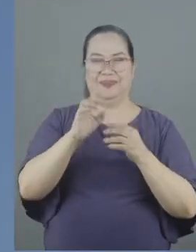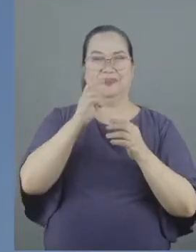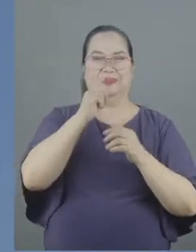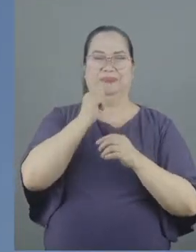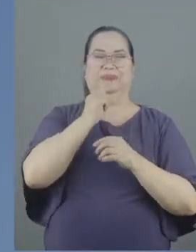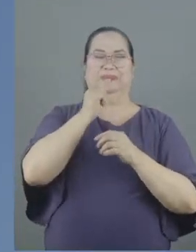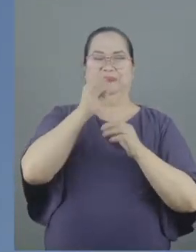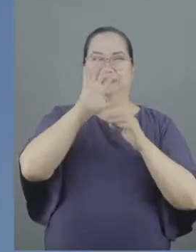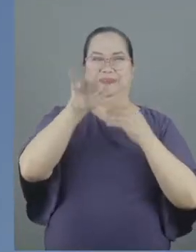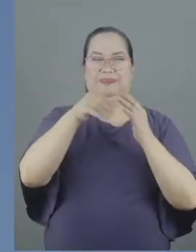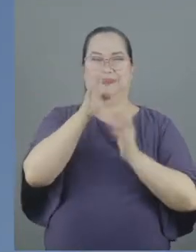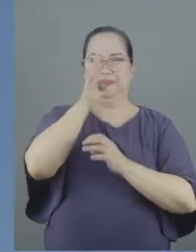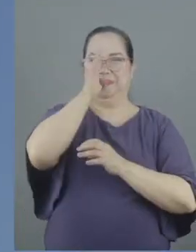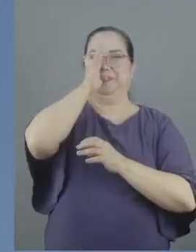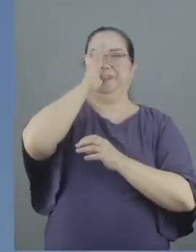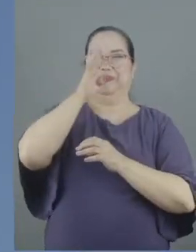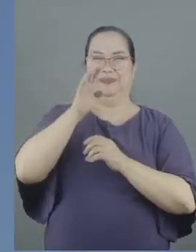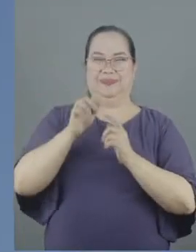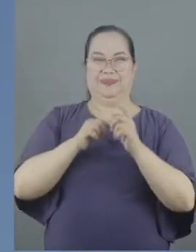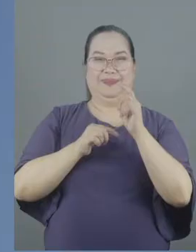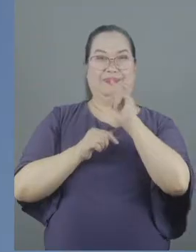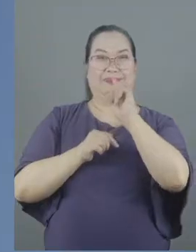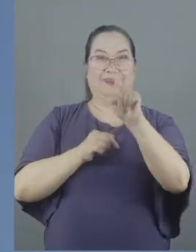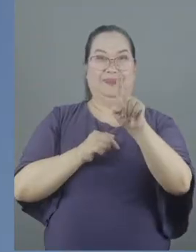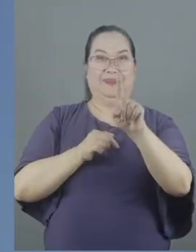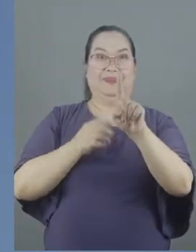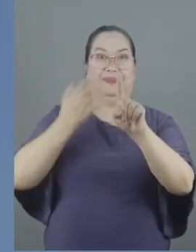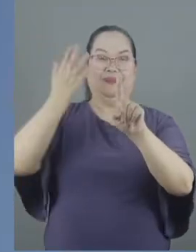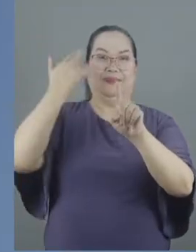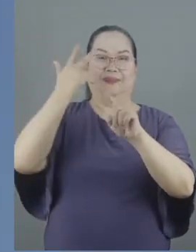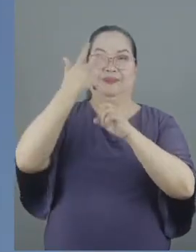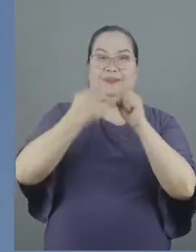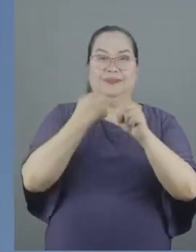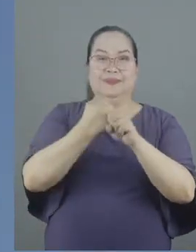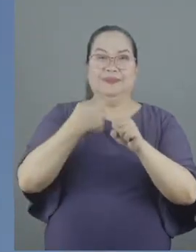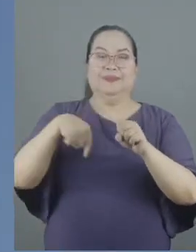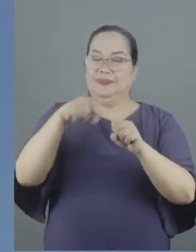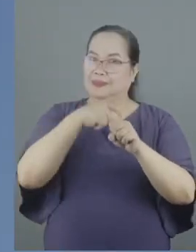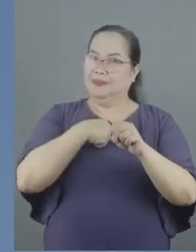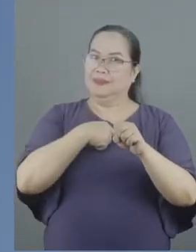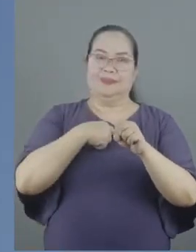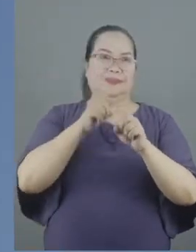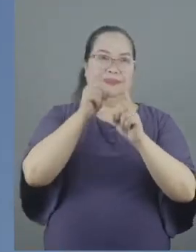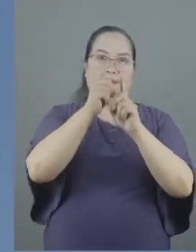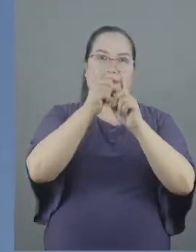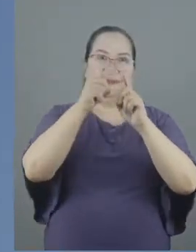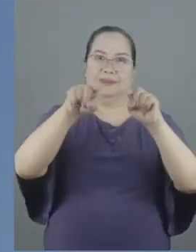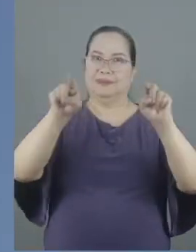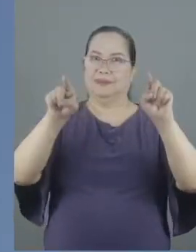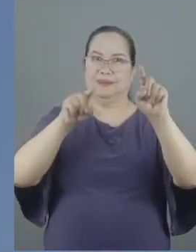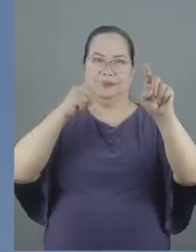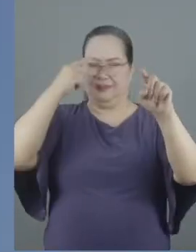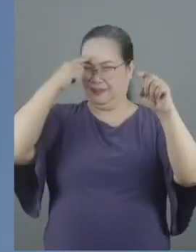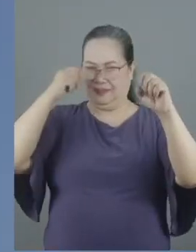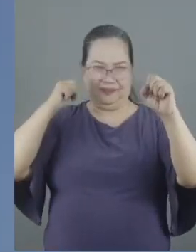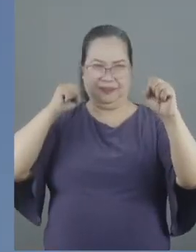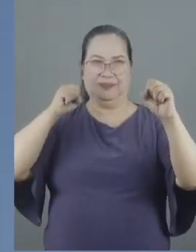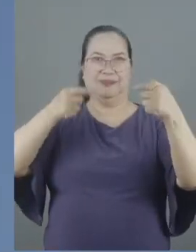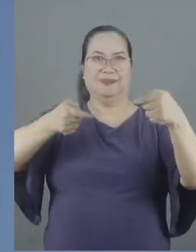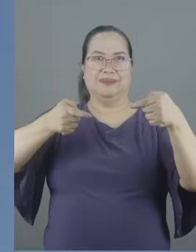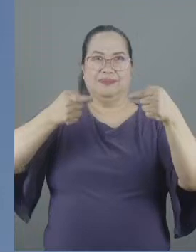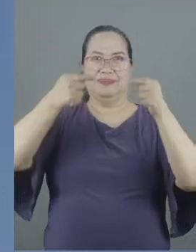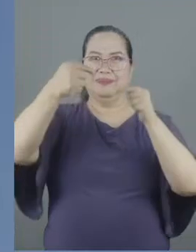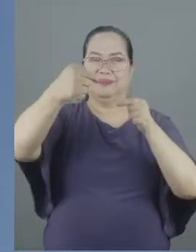bitterness. In the past three years, we've been in disagreements and even debates over issues of